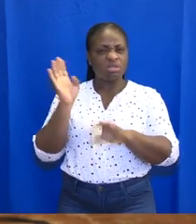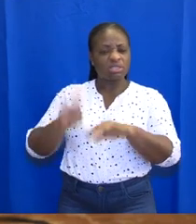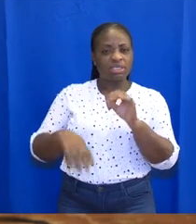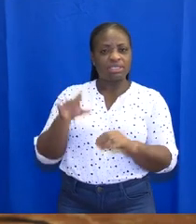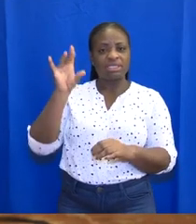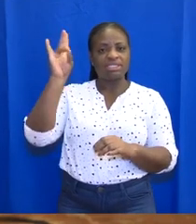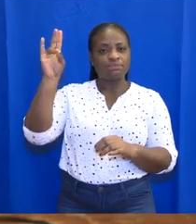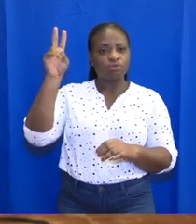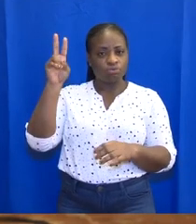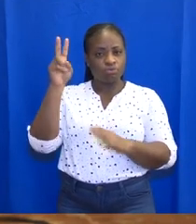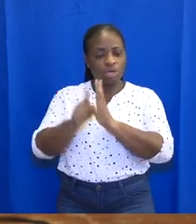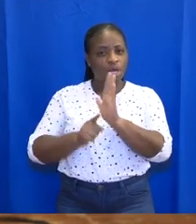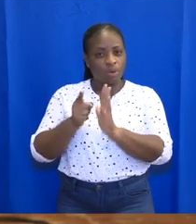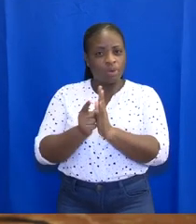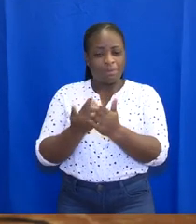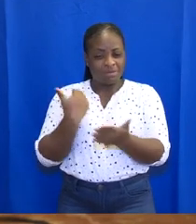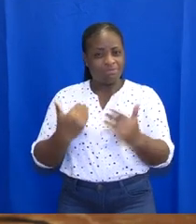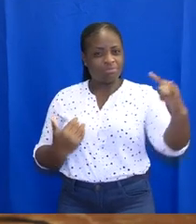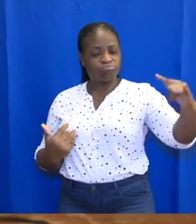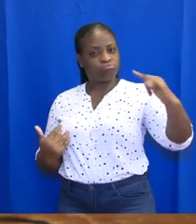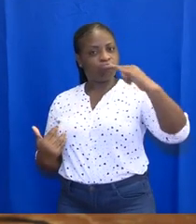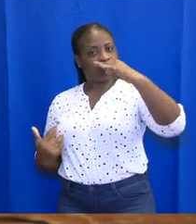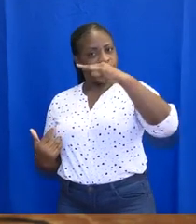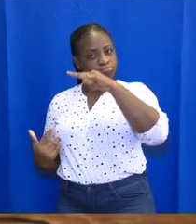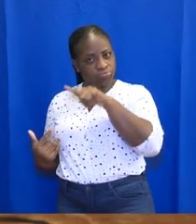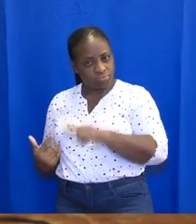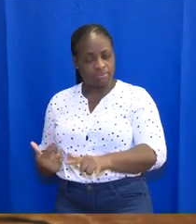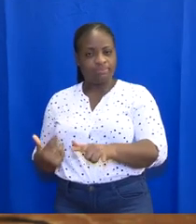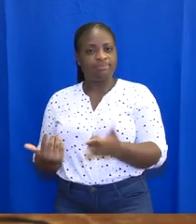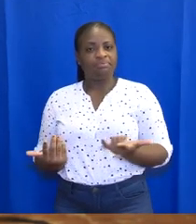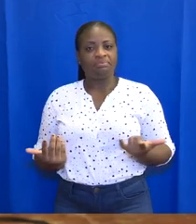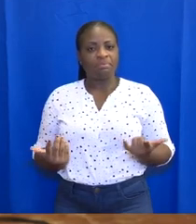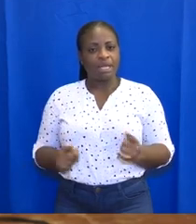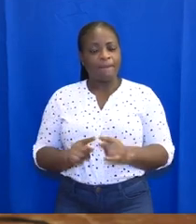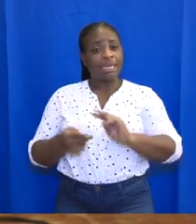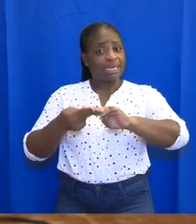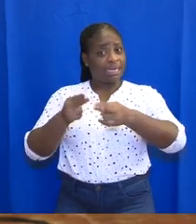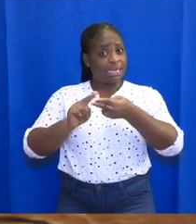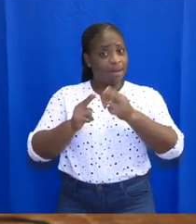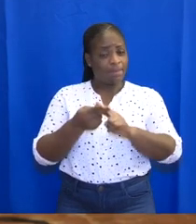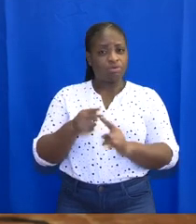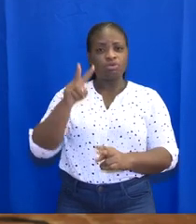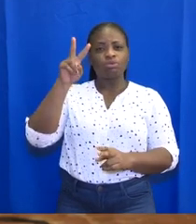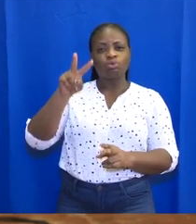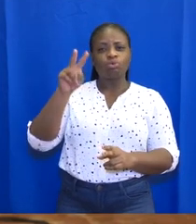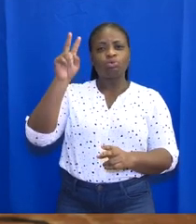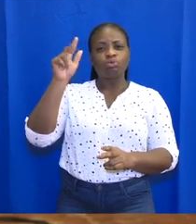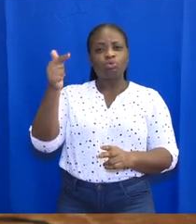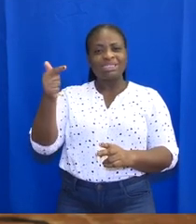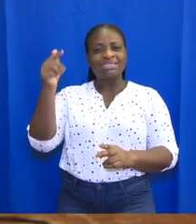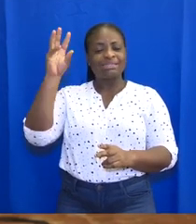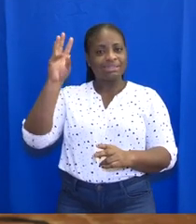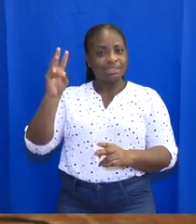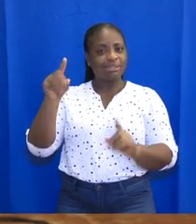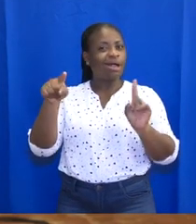hours before the scheduled departure from the country of origin. A total of 26 positive